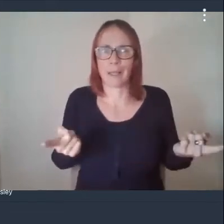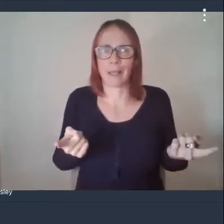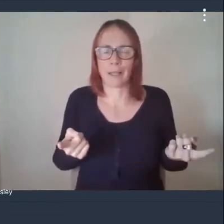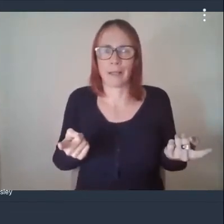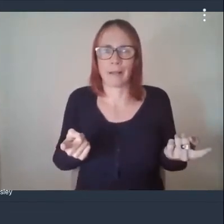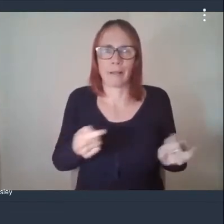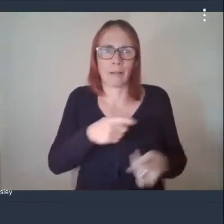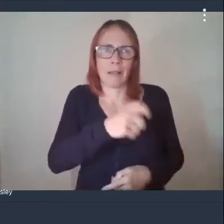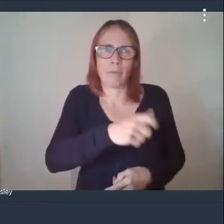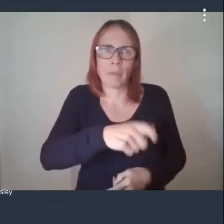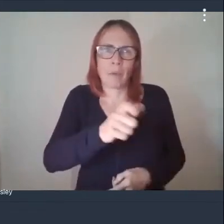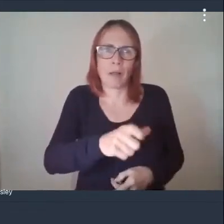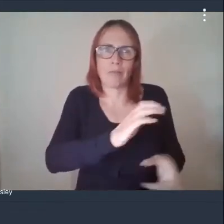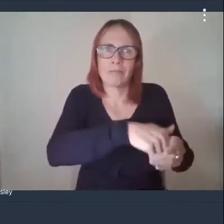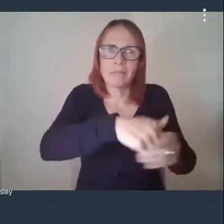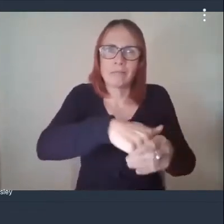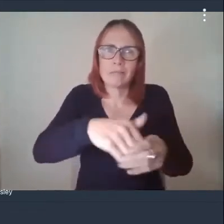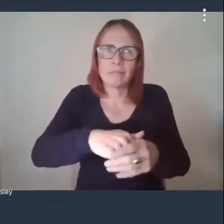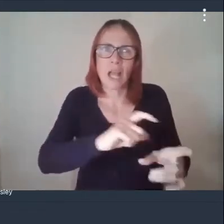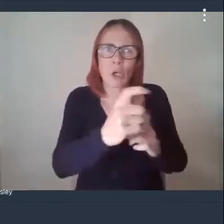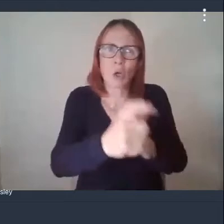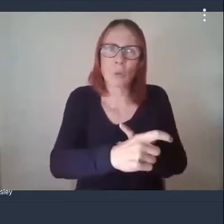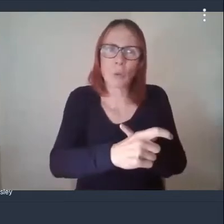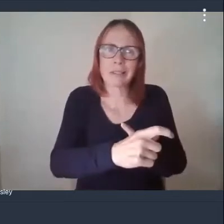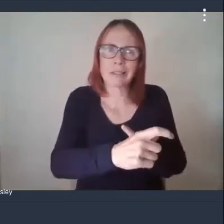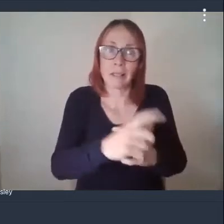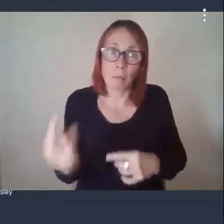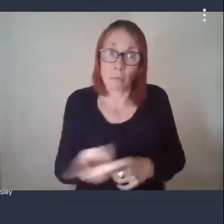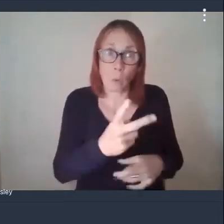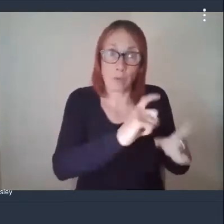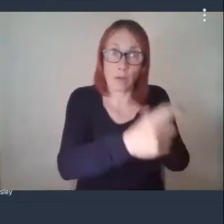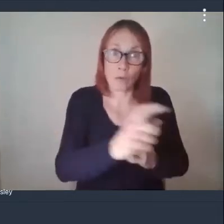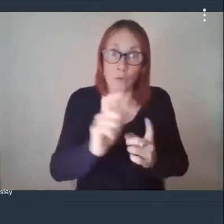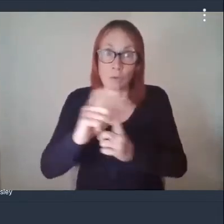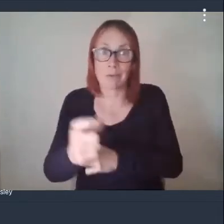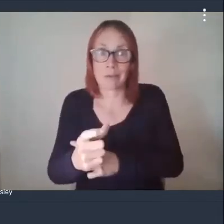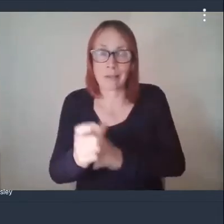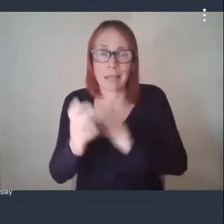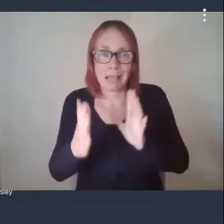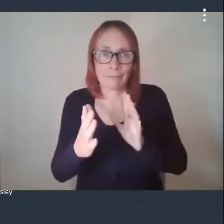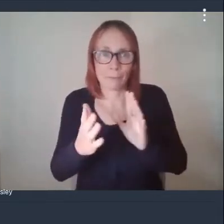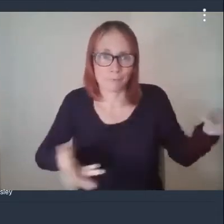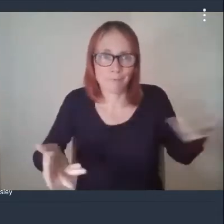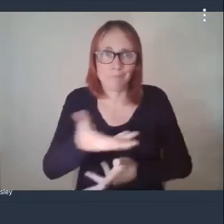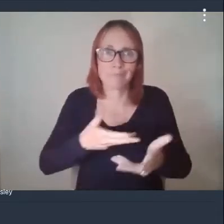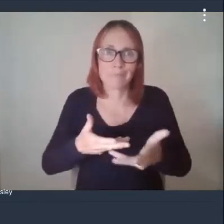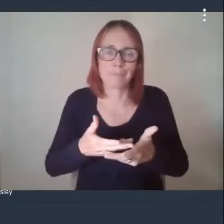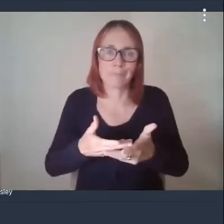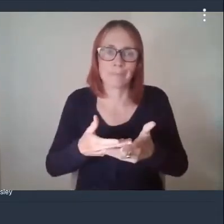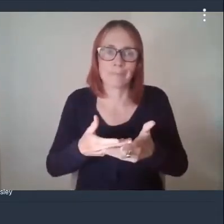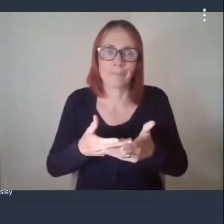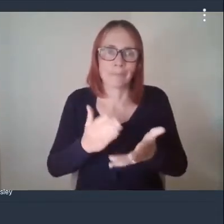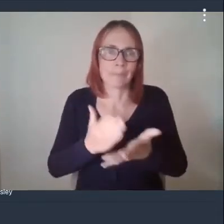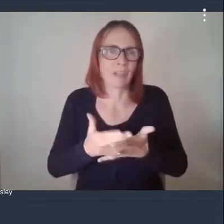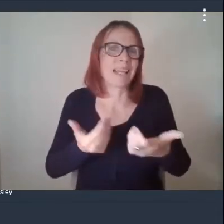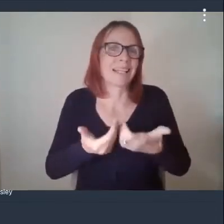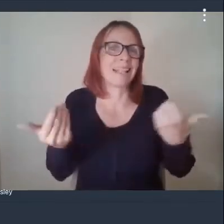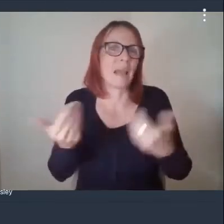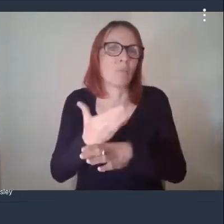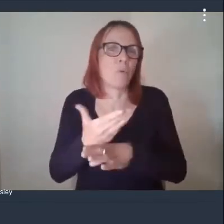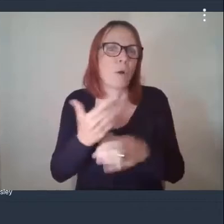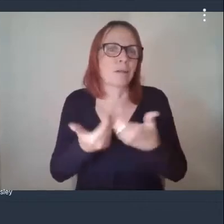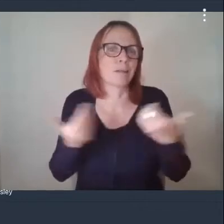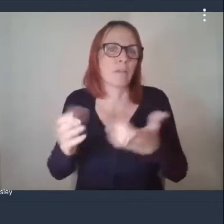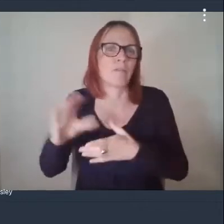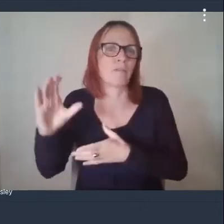and the community that we support here to see we get funded to do separate work there um but we're